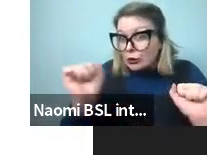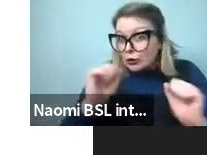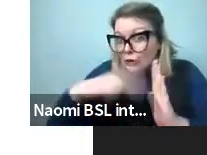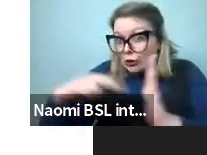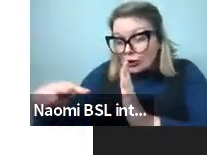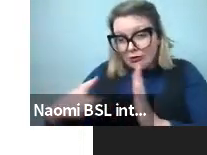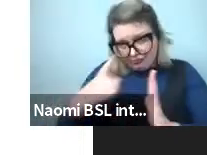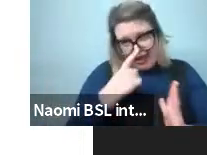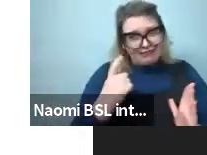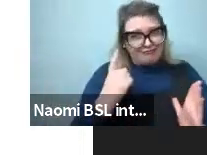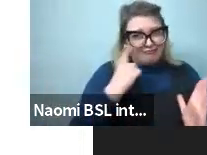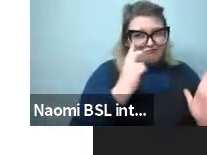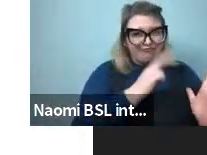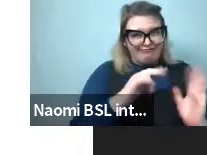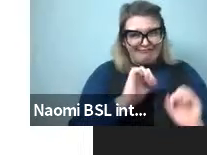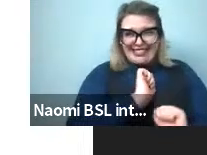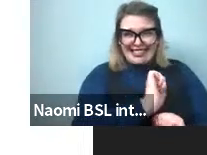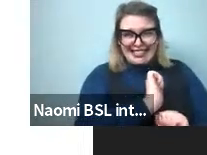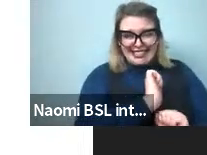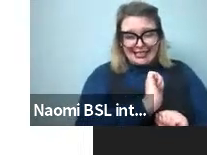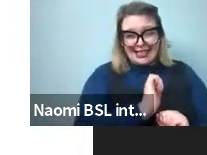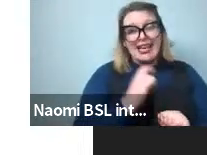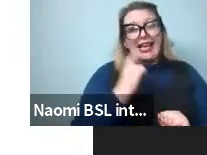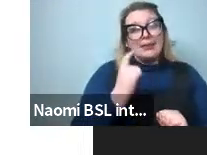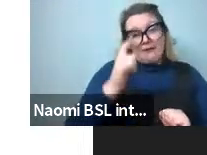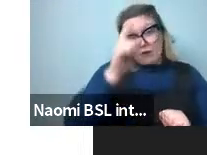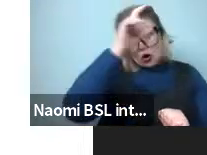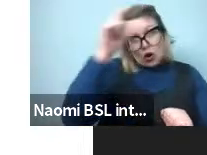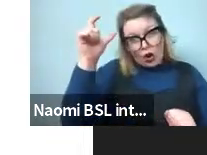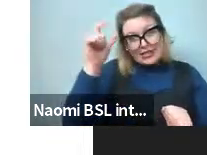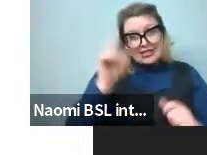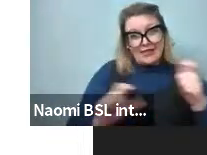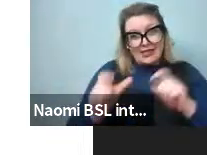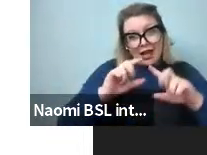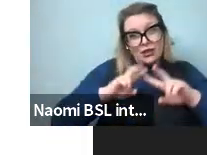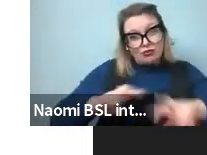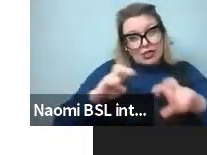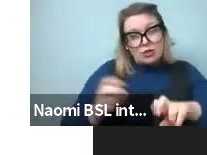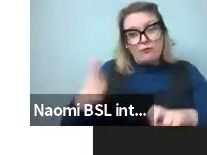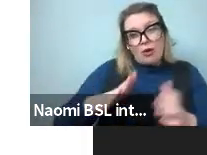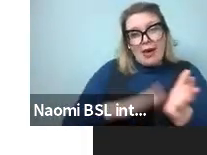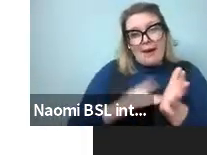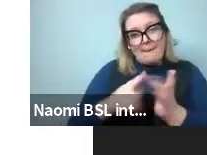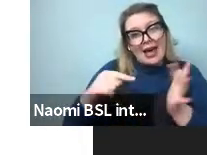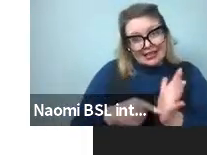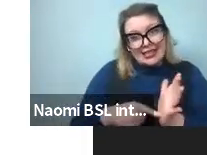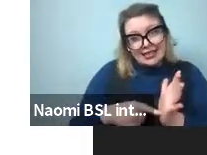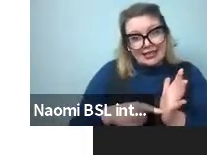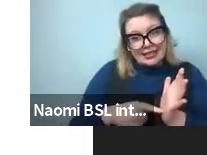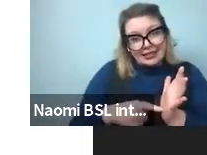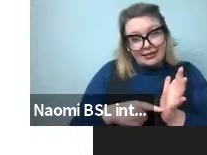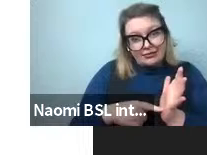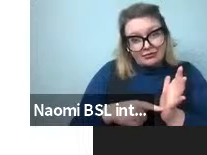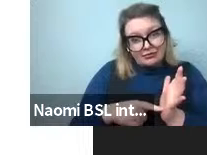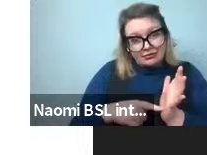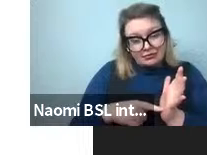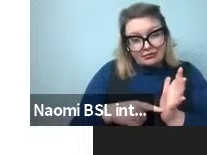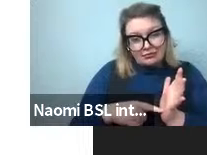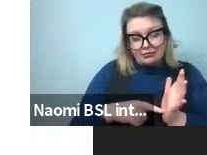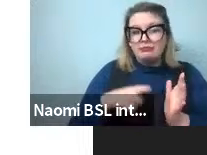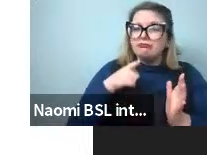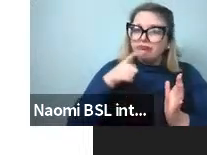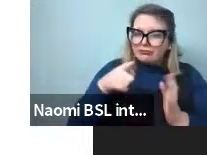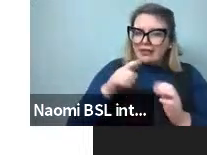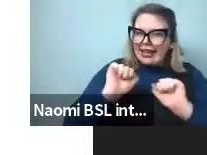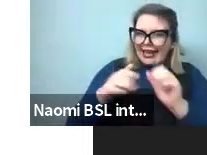Ted is a professor of cognitive science in the Department of Brain and Cognitive Sciences at MIT, where he leads TED Lab, his